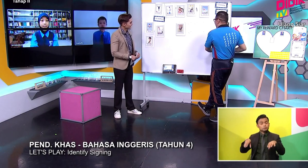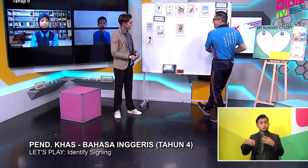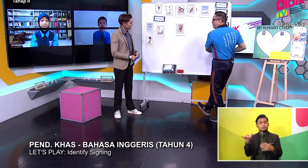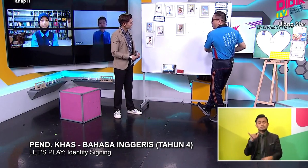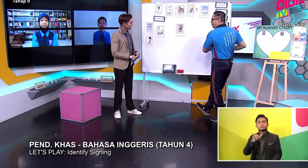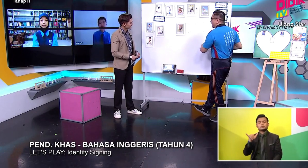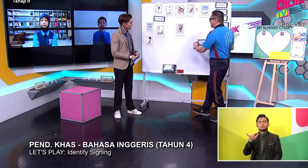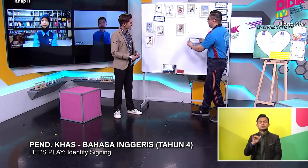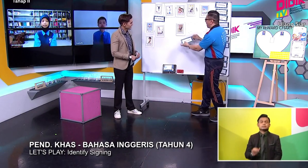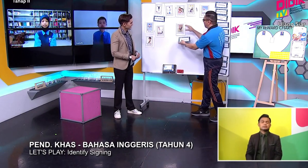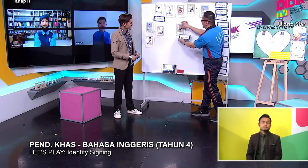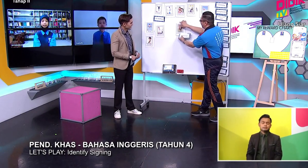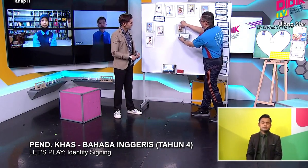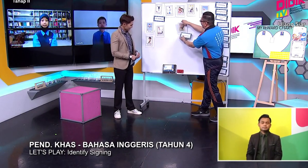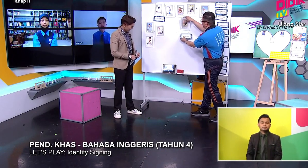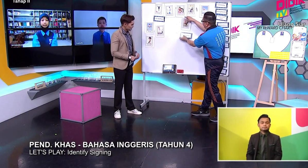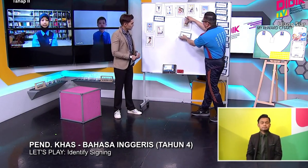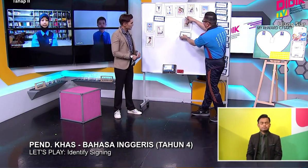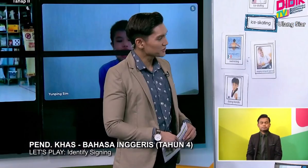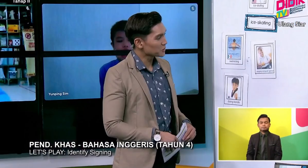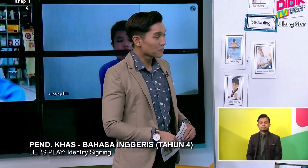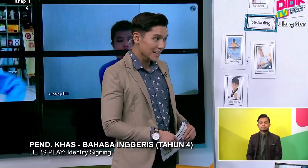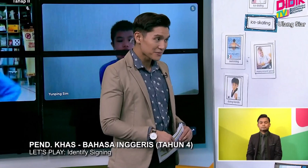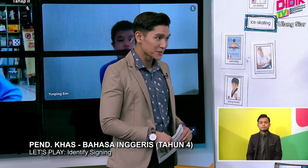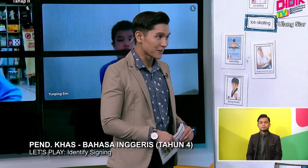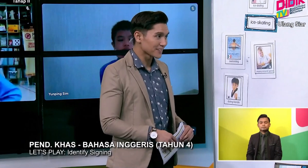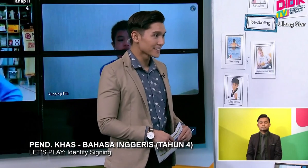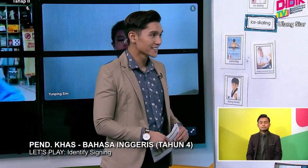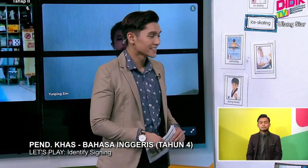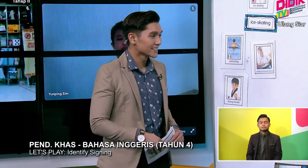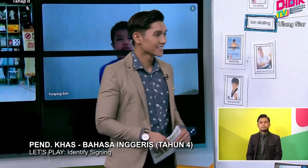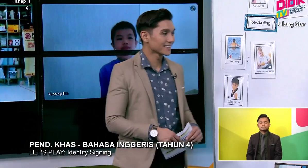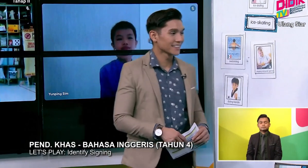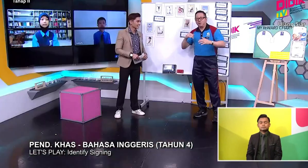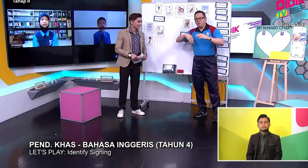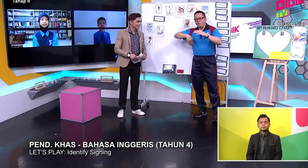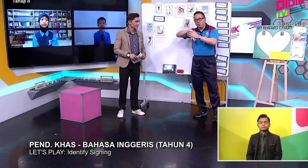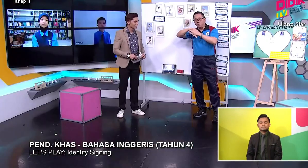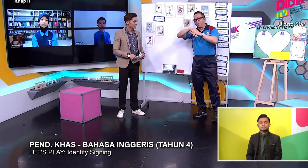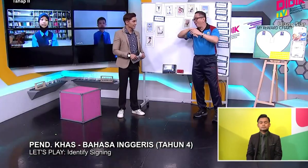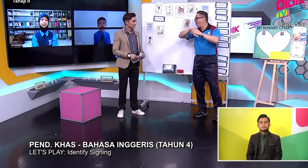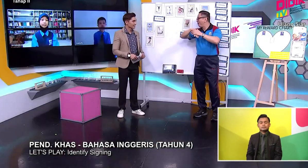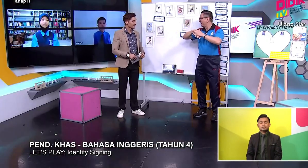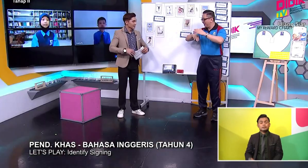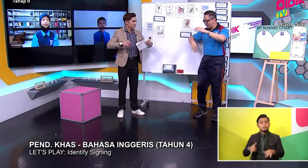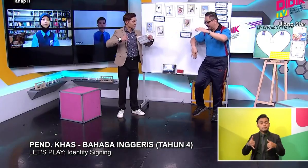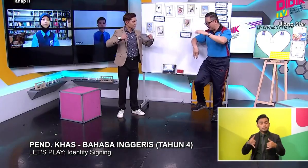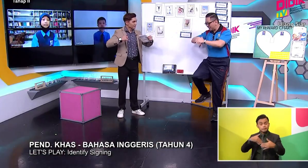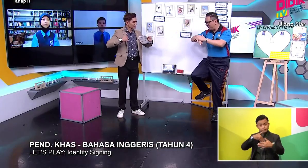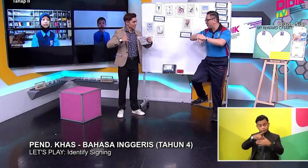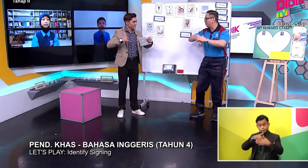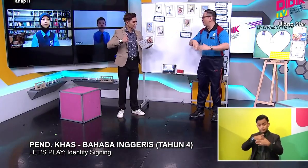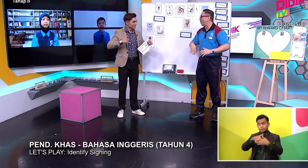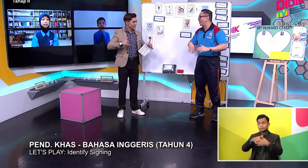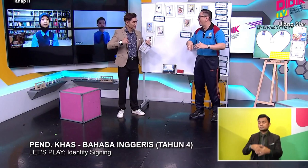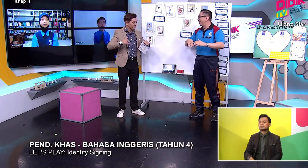Is I suppose Is your favorite? I do love to Play football. Playing Football. Okay. This is the